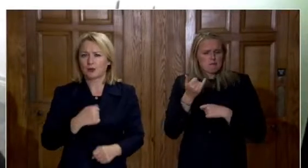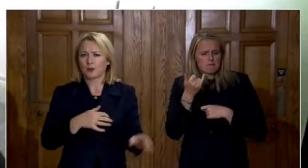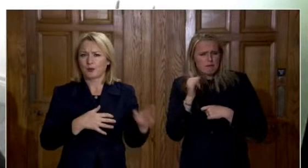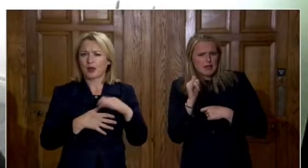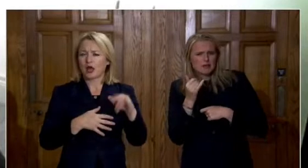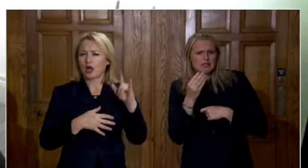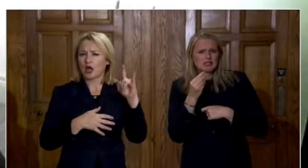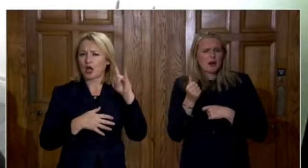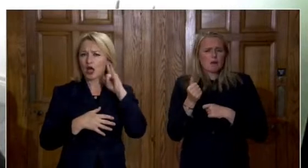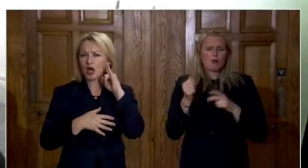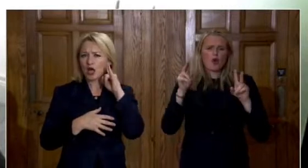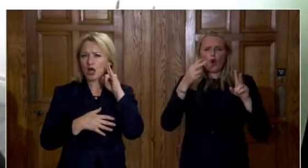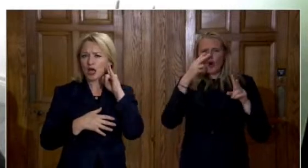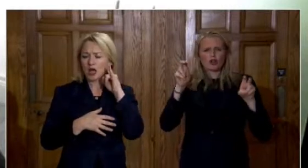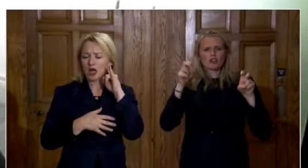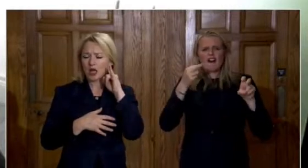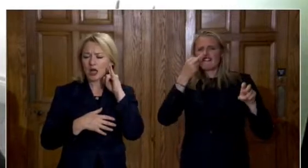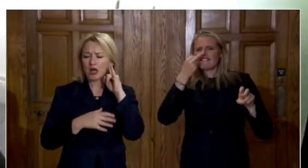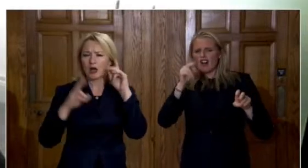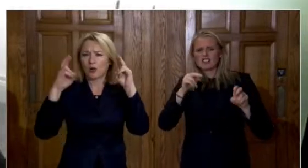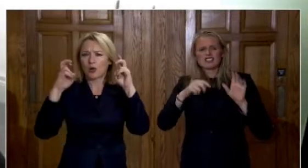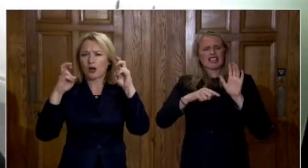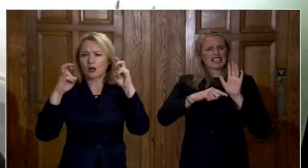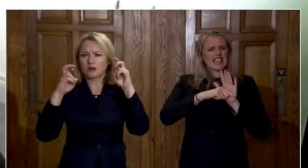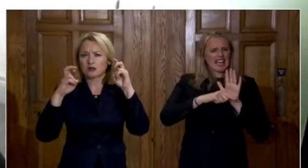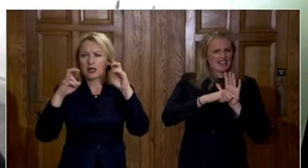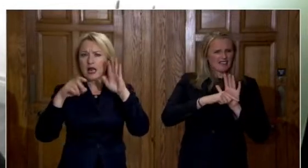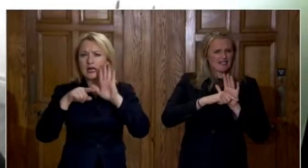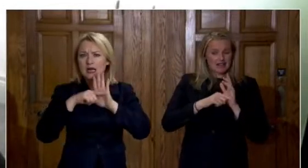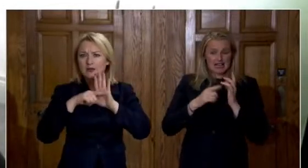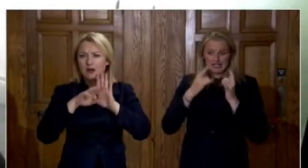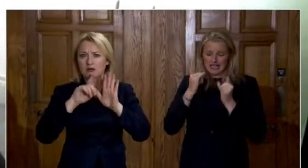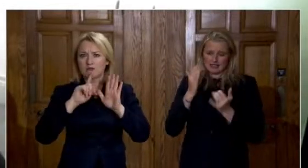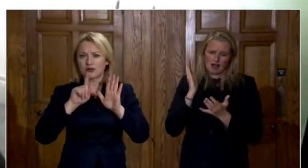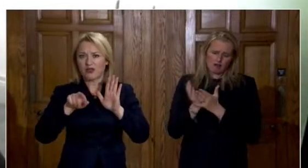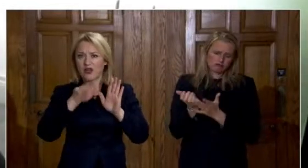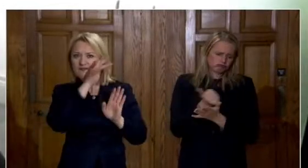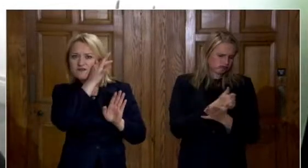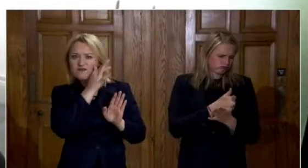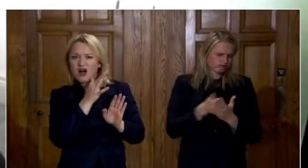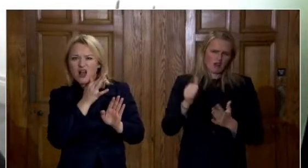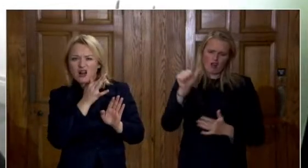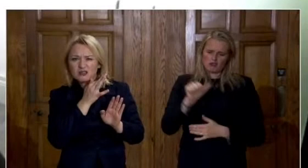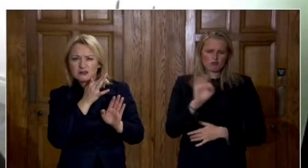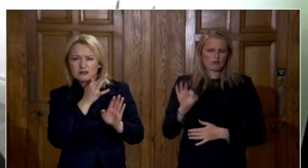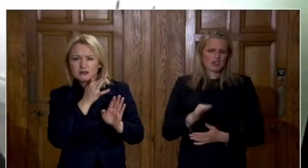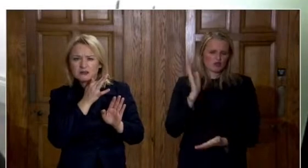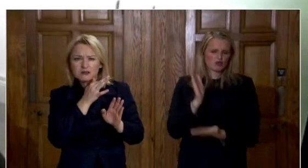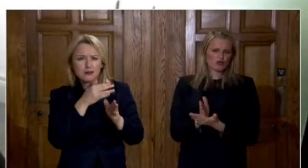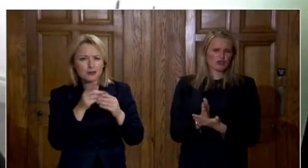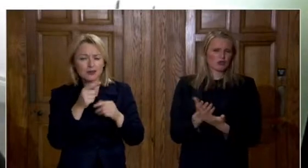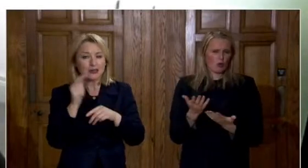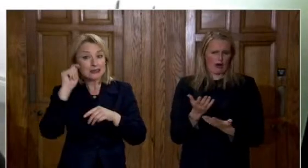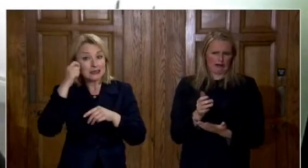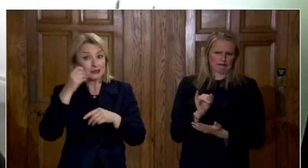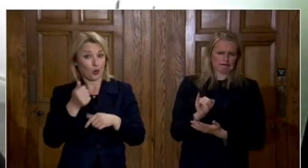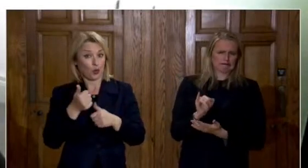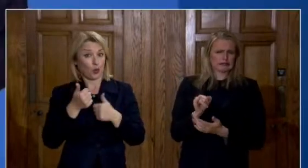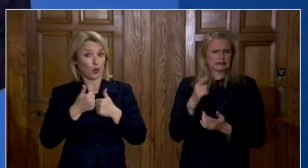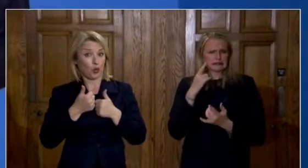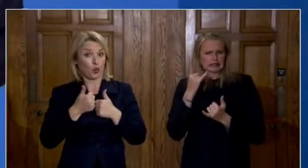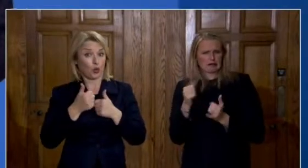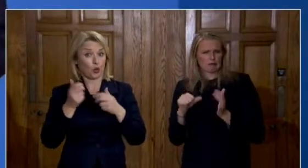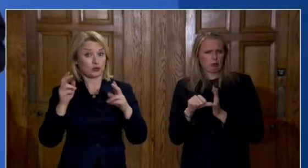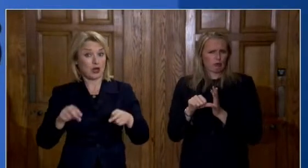false negatives how reliable are tests um current couple tests in your opinion so